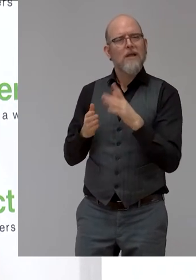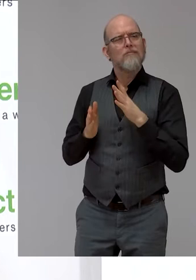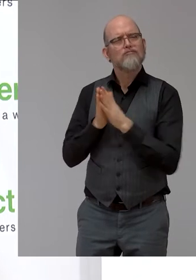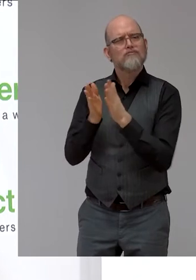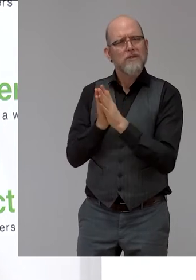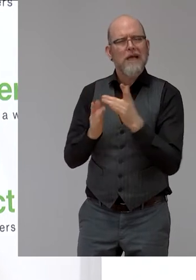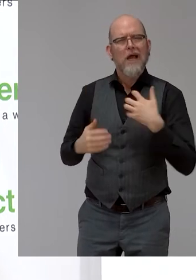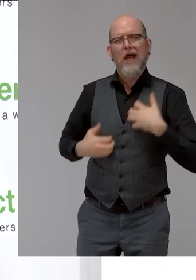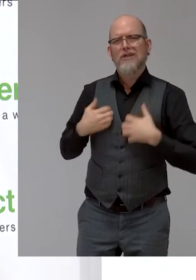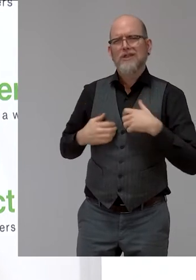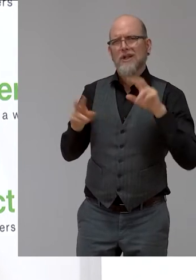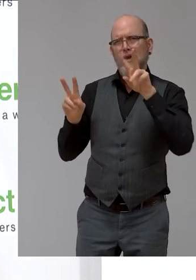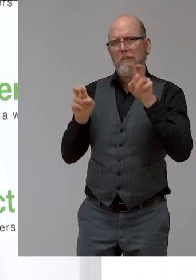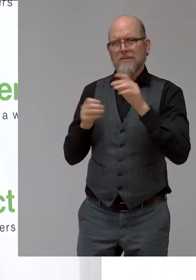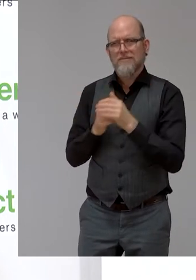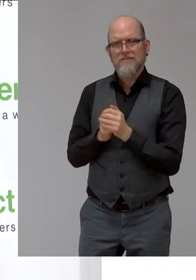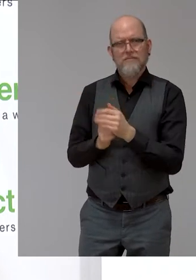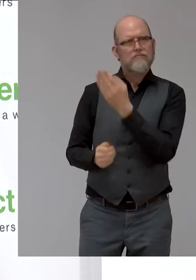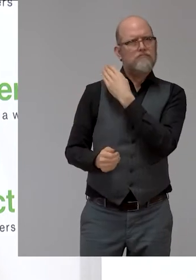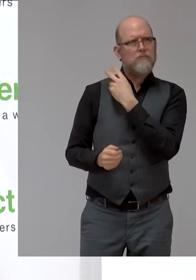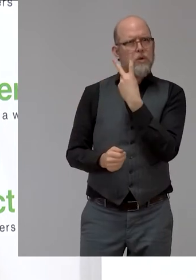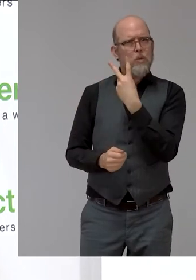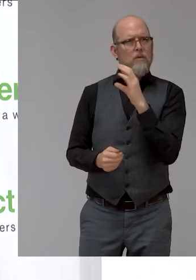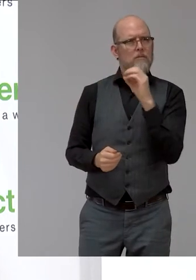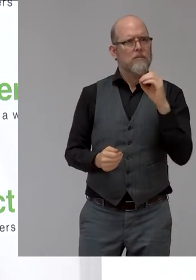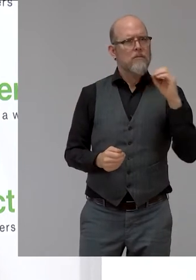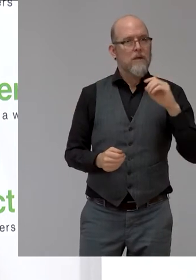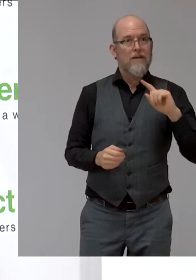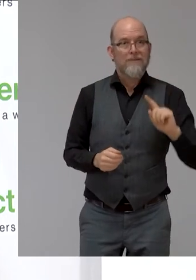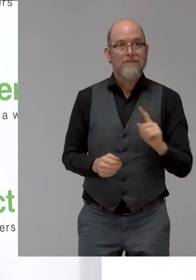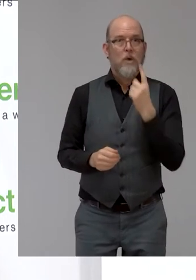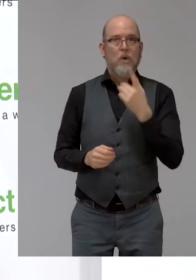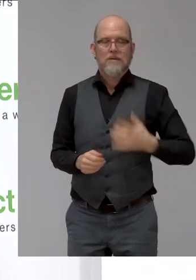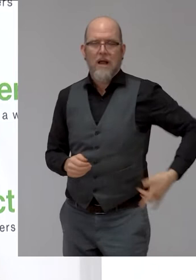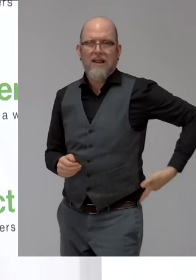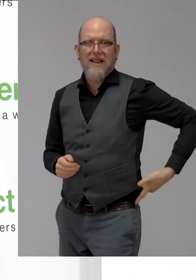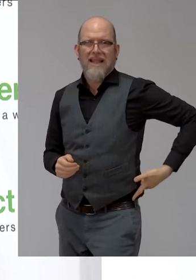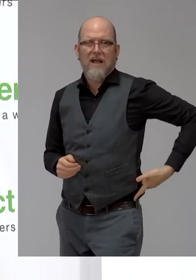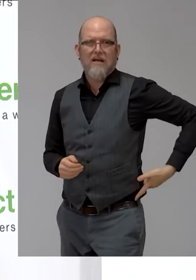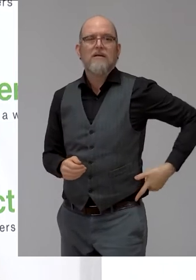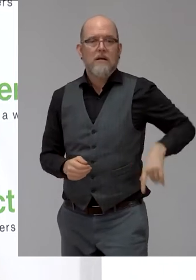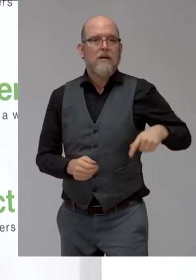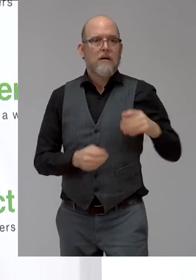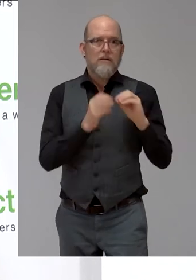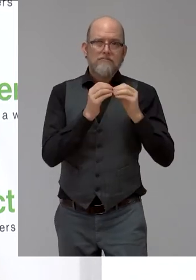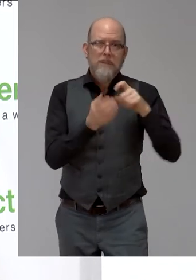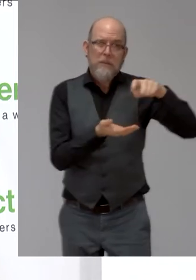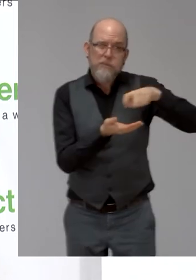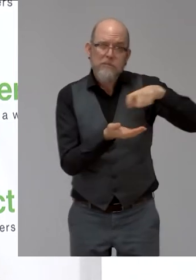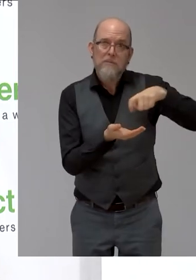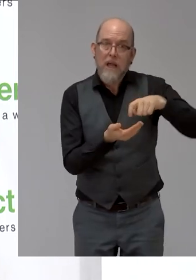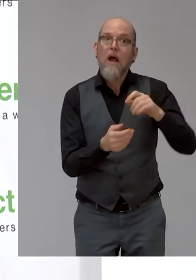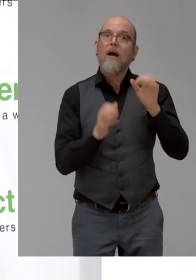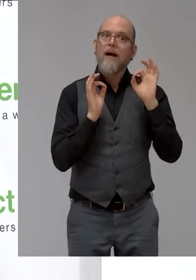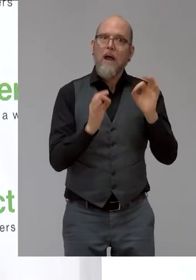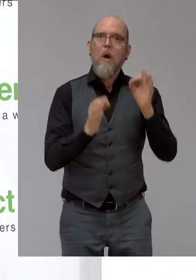2000, the first functional biocompatible kidney was printed, but it was not transplanted until